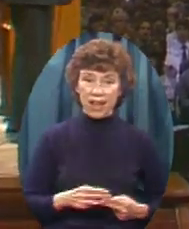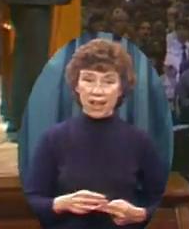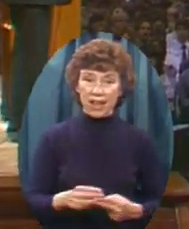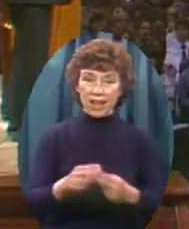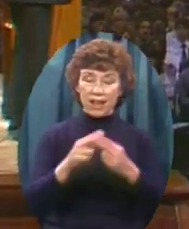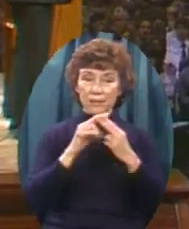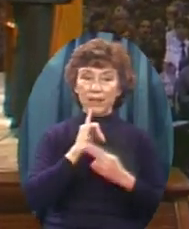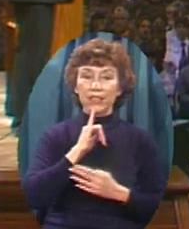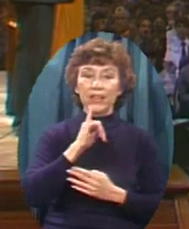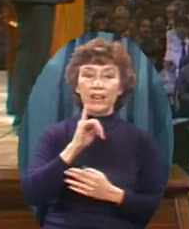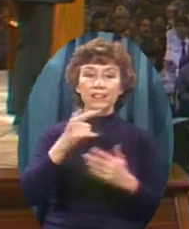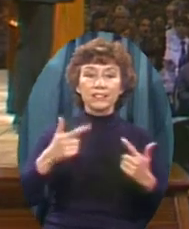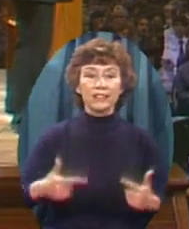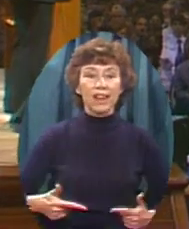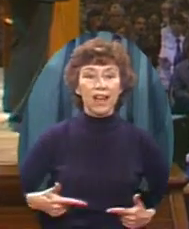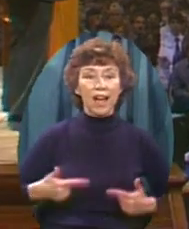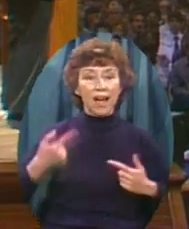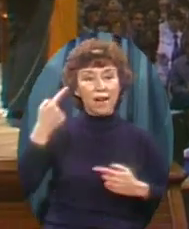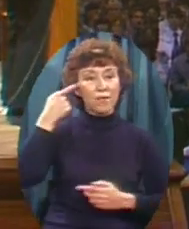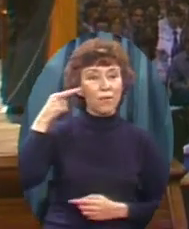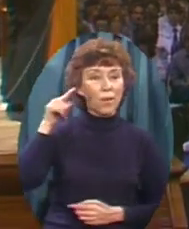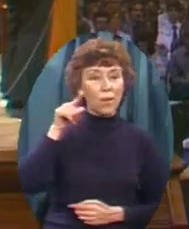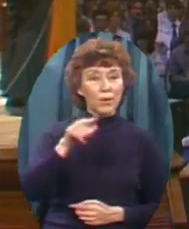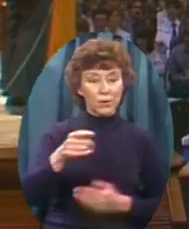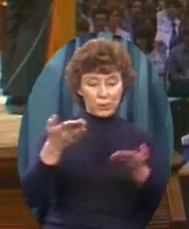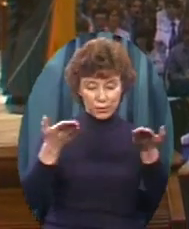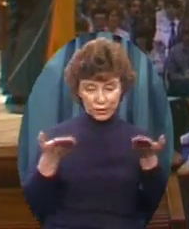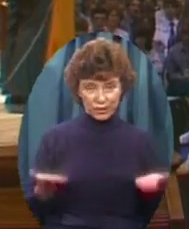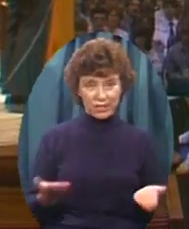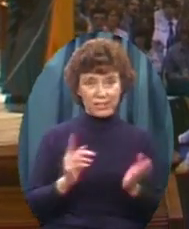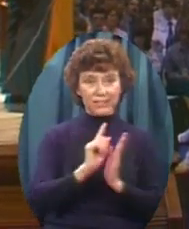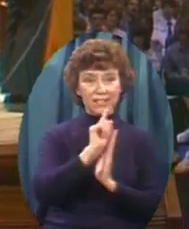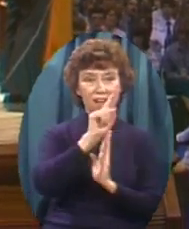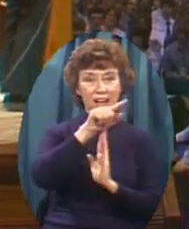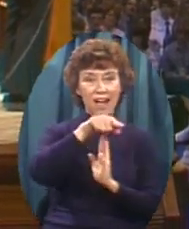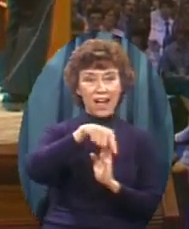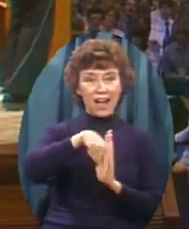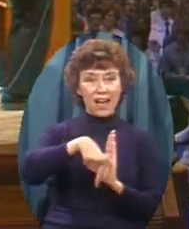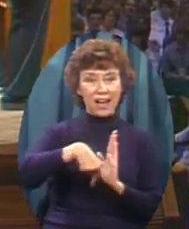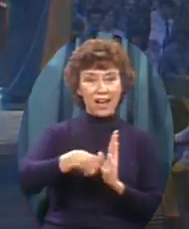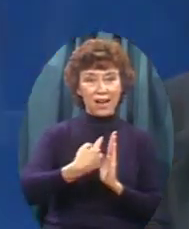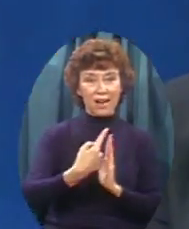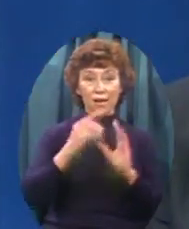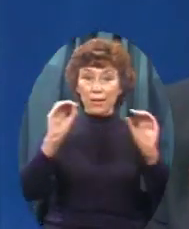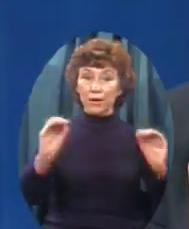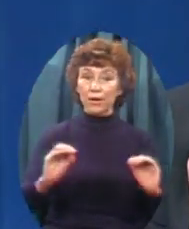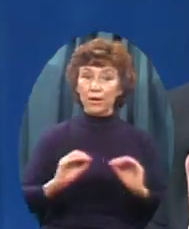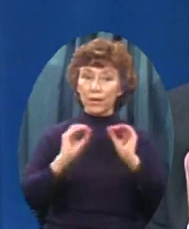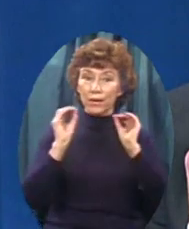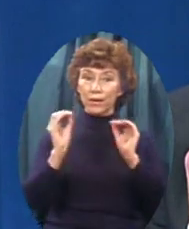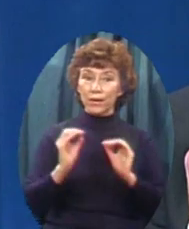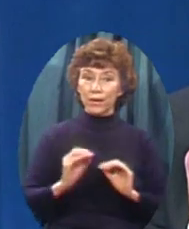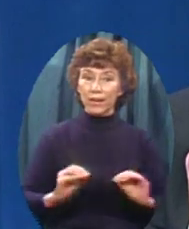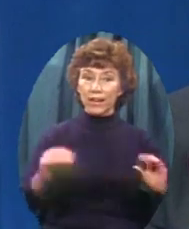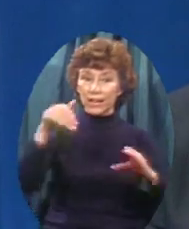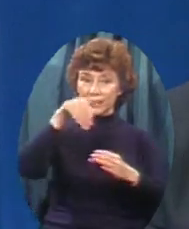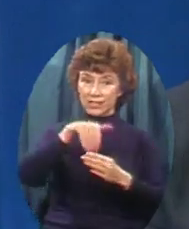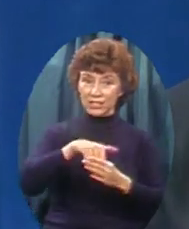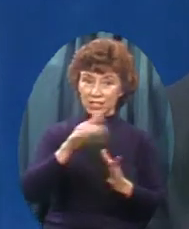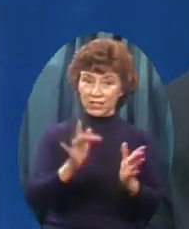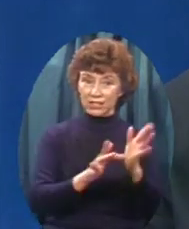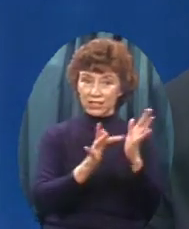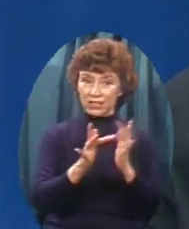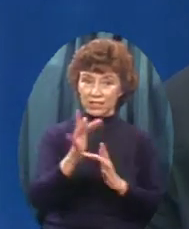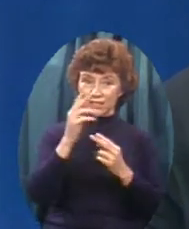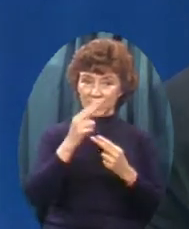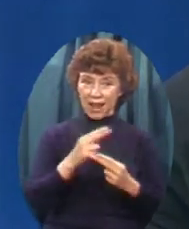There's life for you This hour Oh in